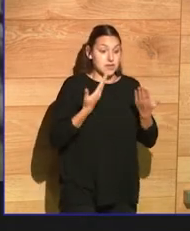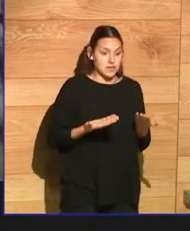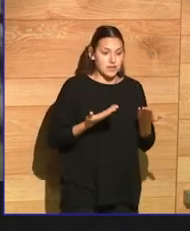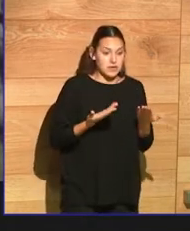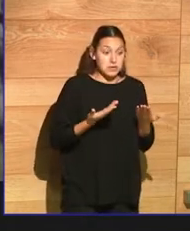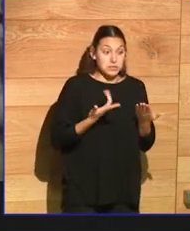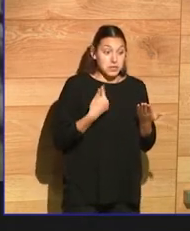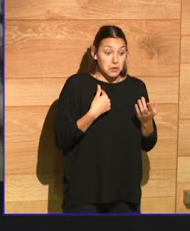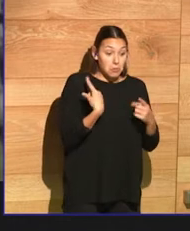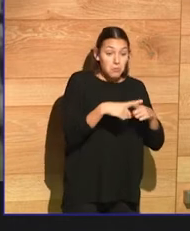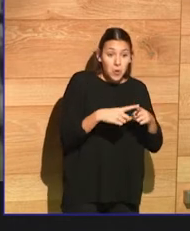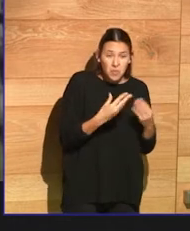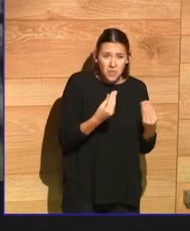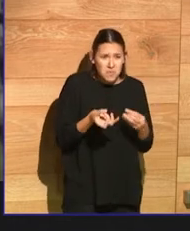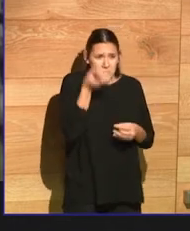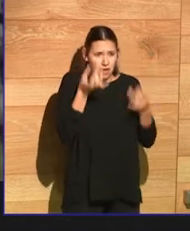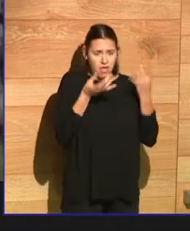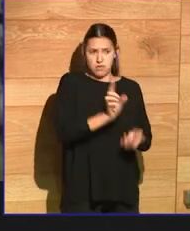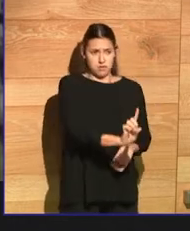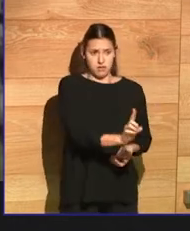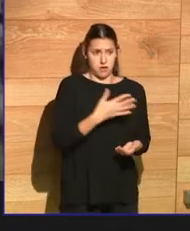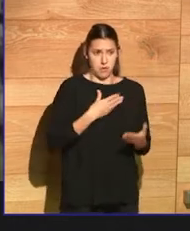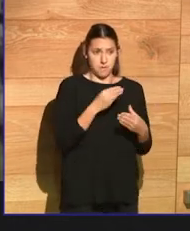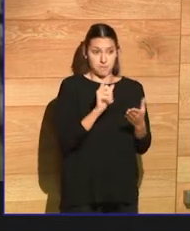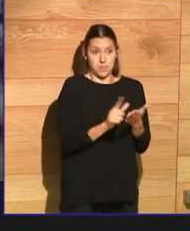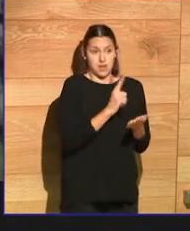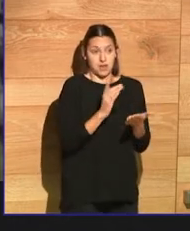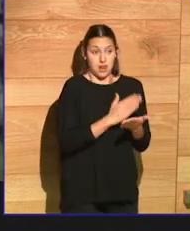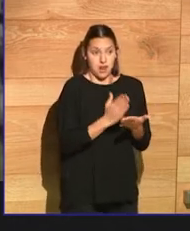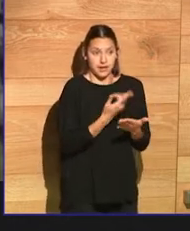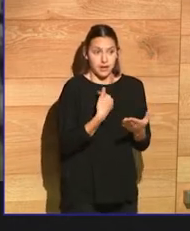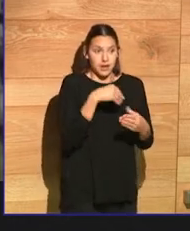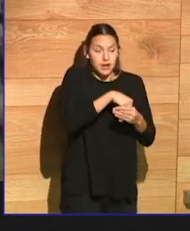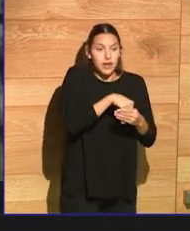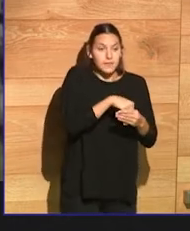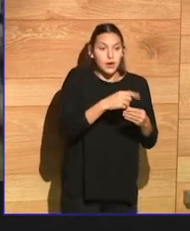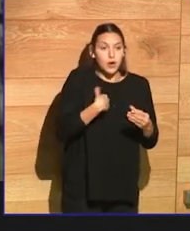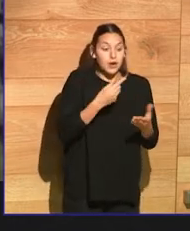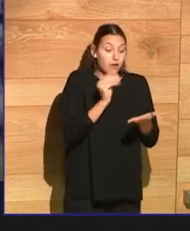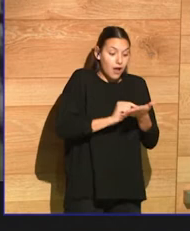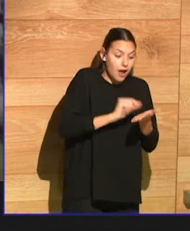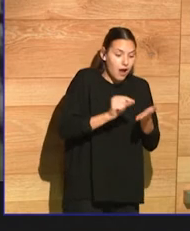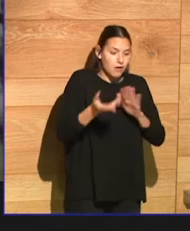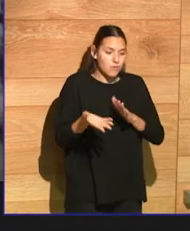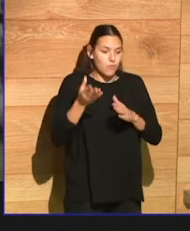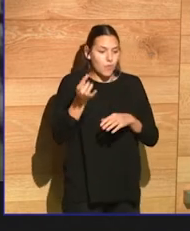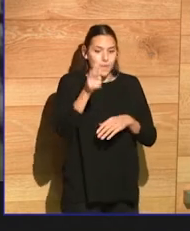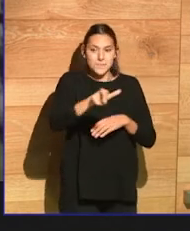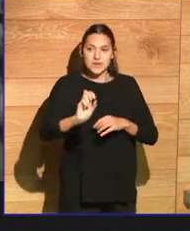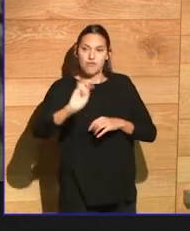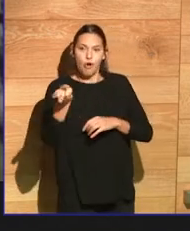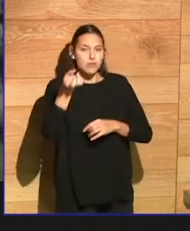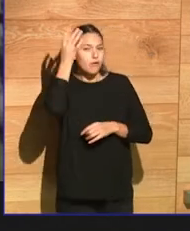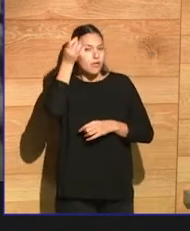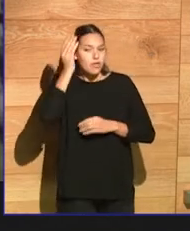fiction. Most of what I write about are ideas that I hear repeated from other people, you know, what